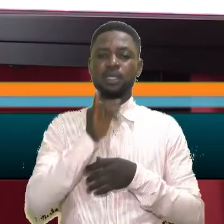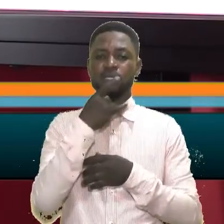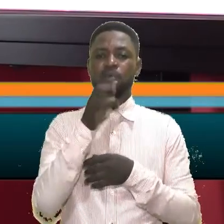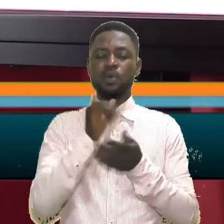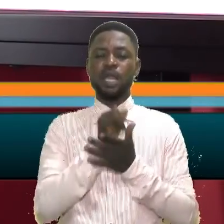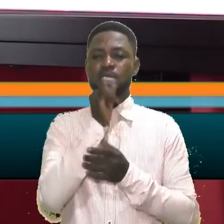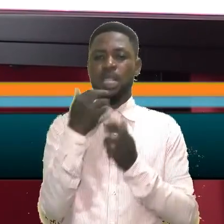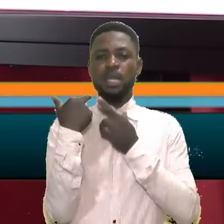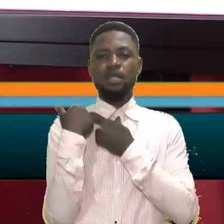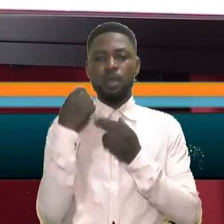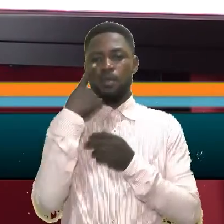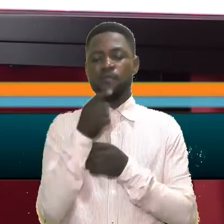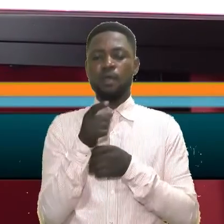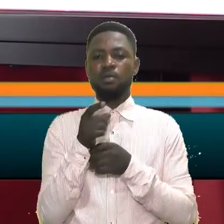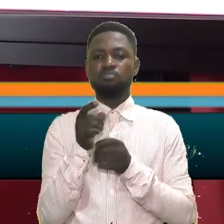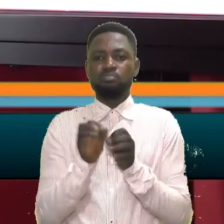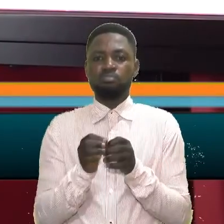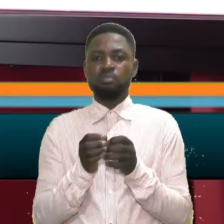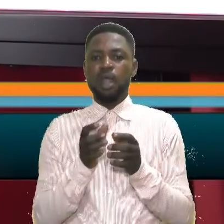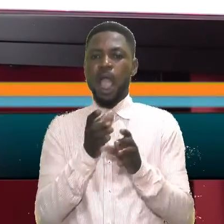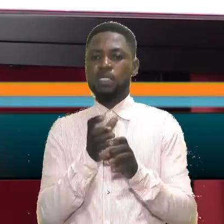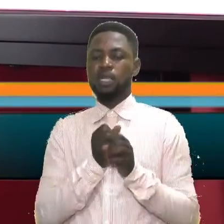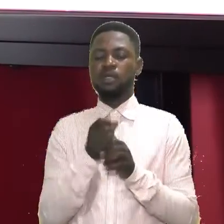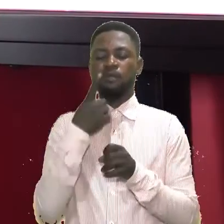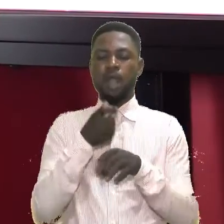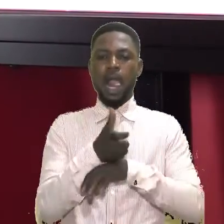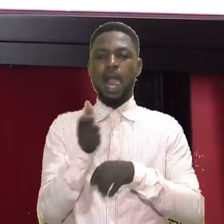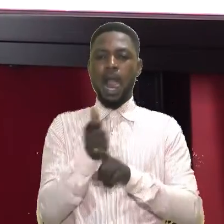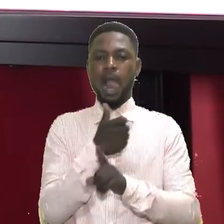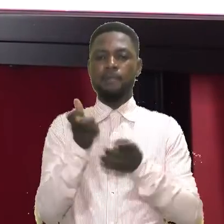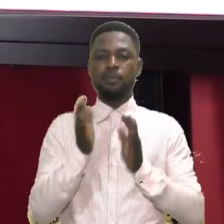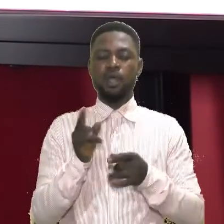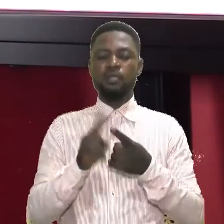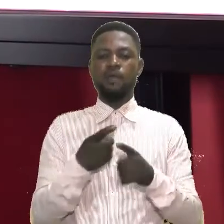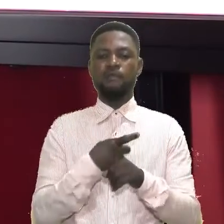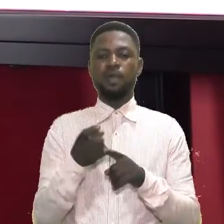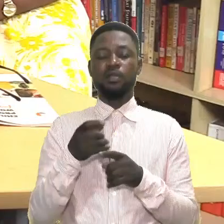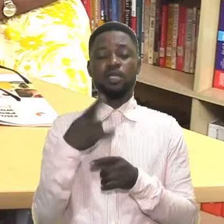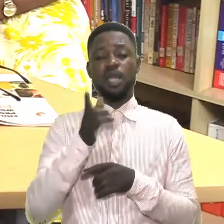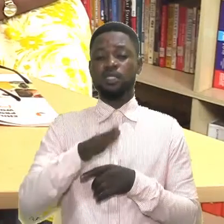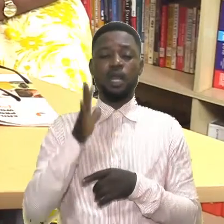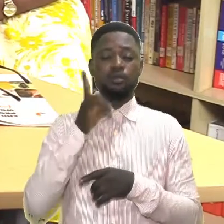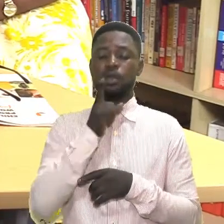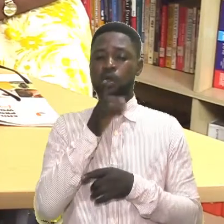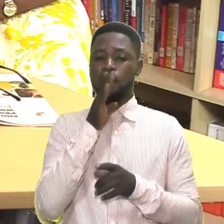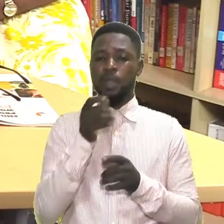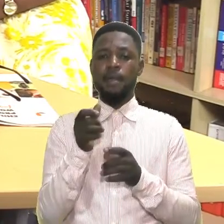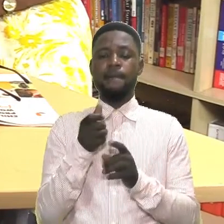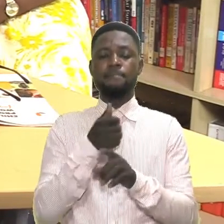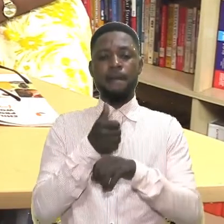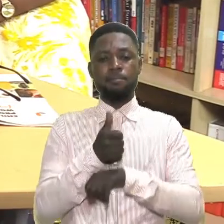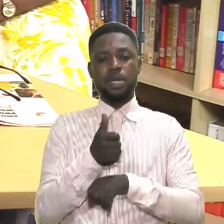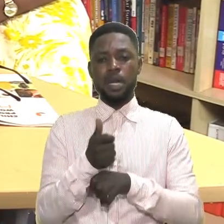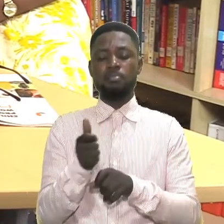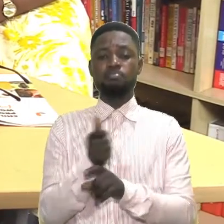child is the one responsible for attracting an abuser to violate him or her. The child should not be blamed